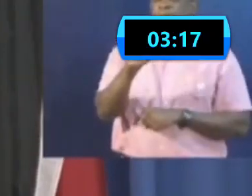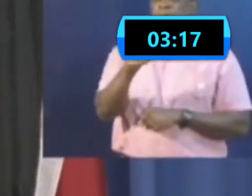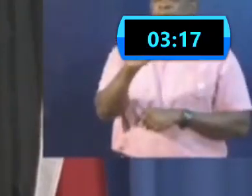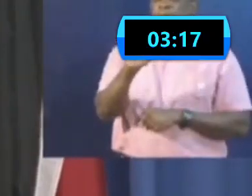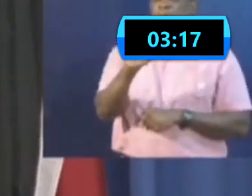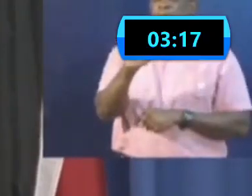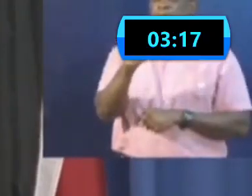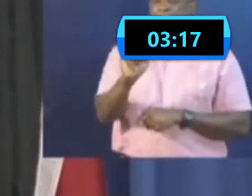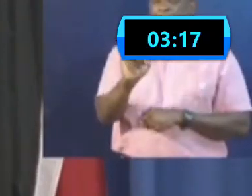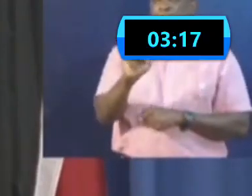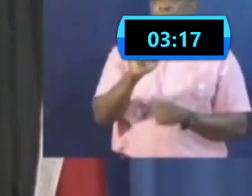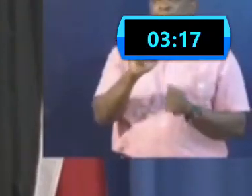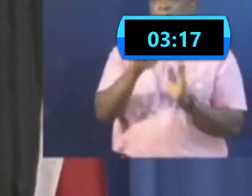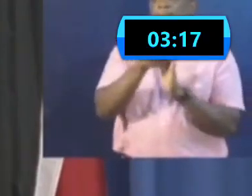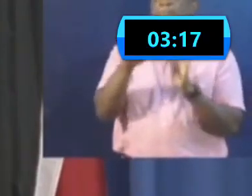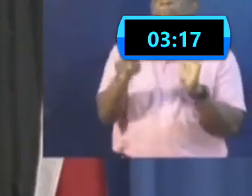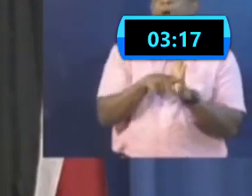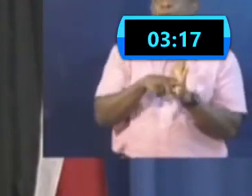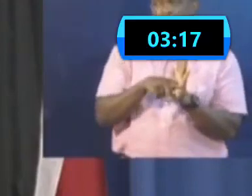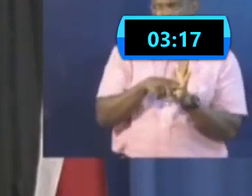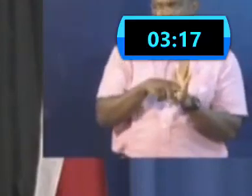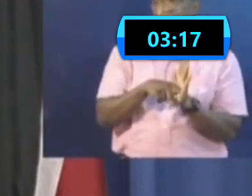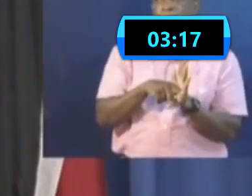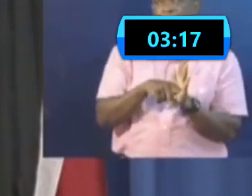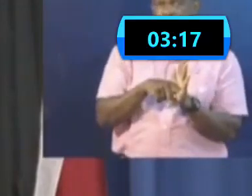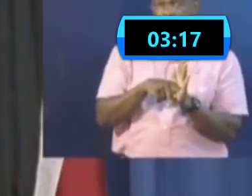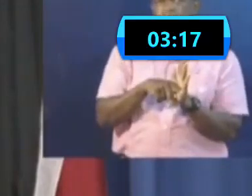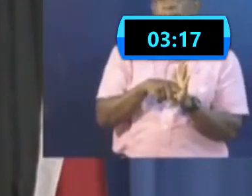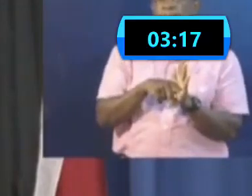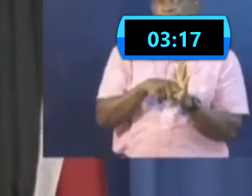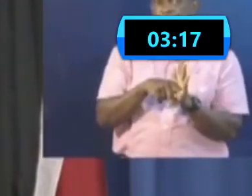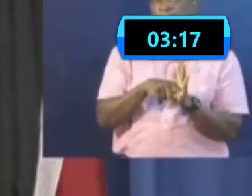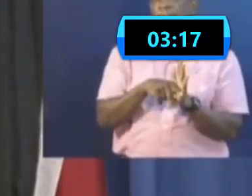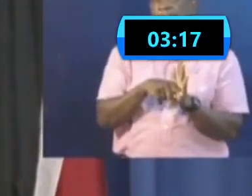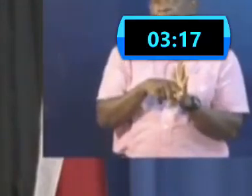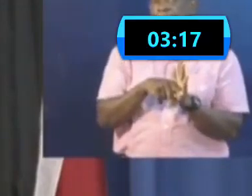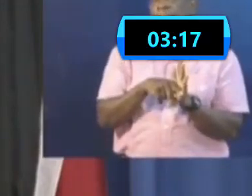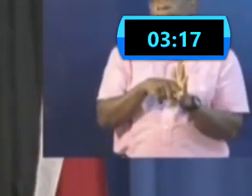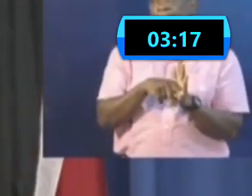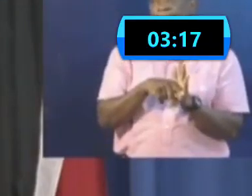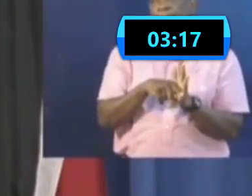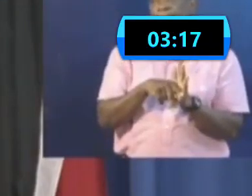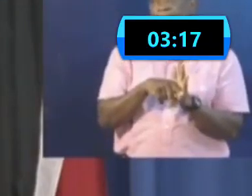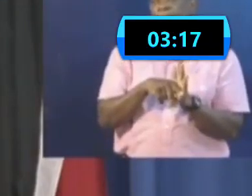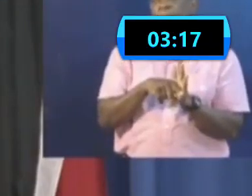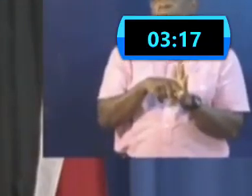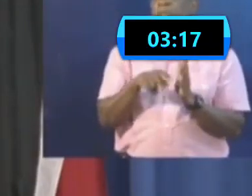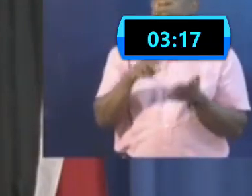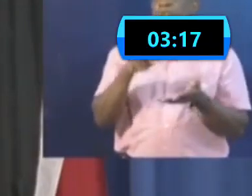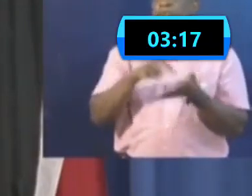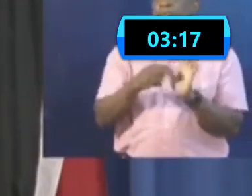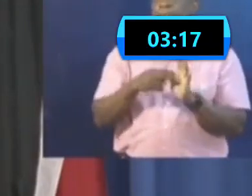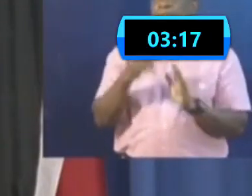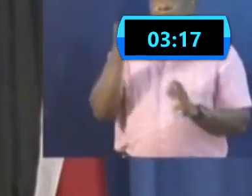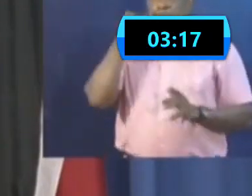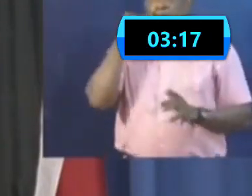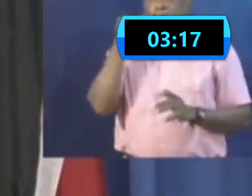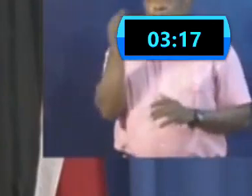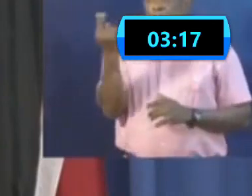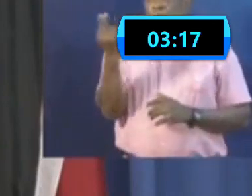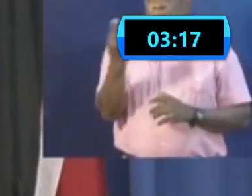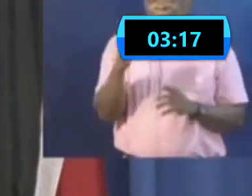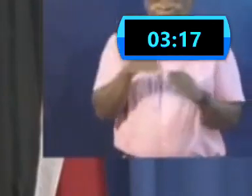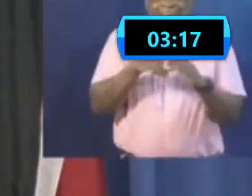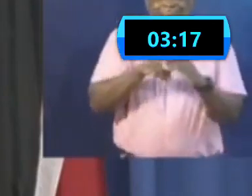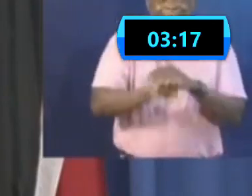two days on, two days off, a week off, a week on. So if someone comes into that environment that is positive or likely to